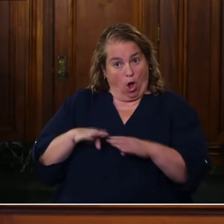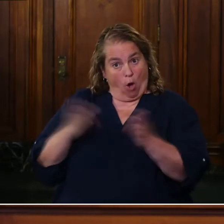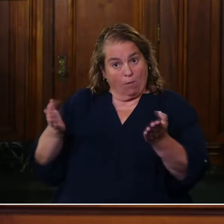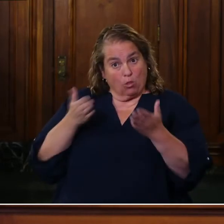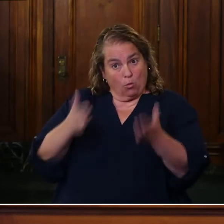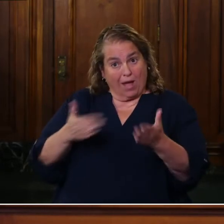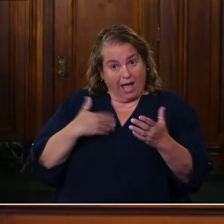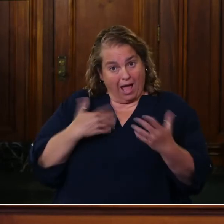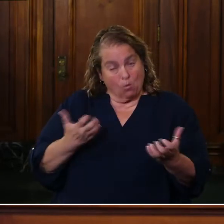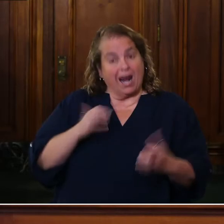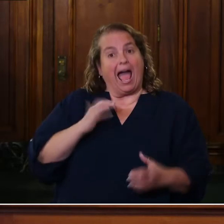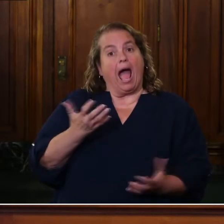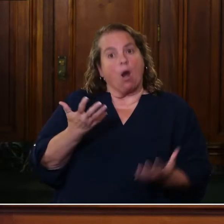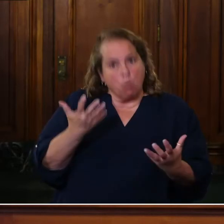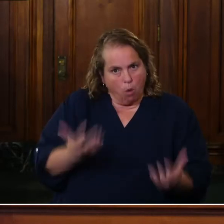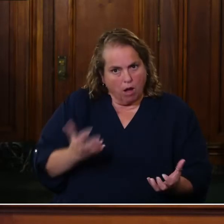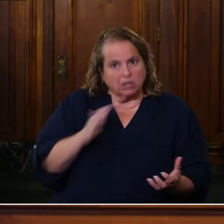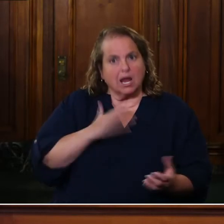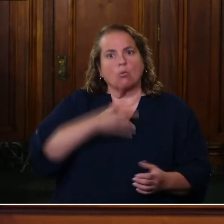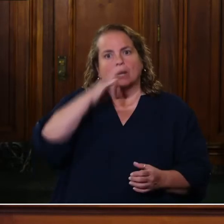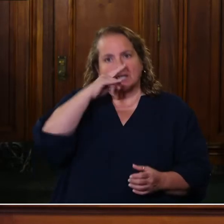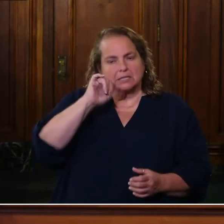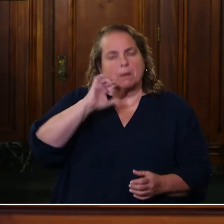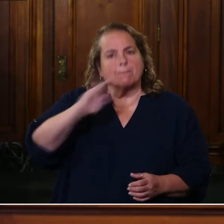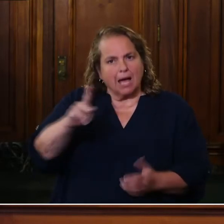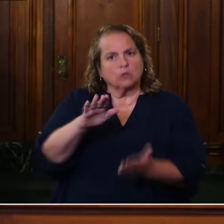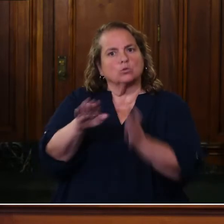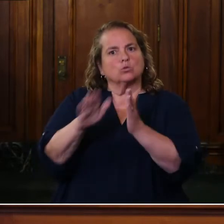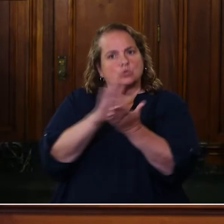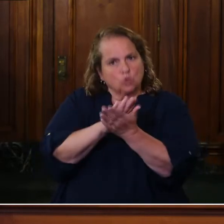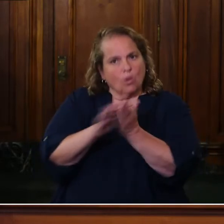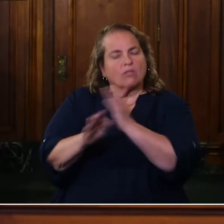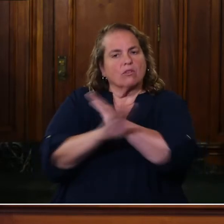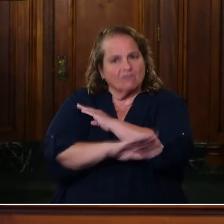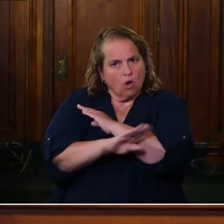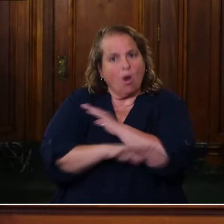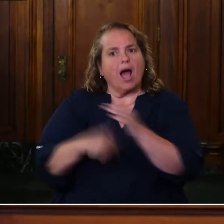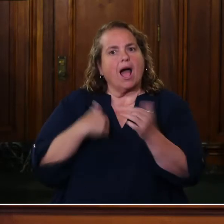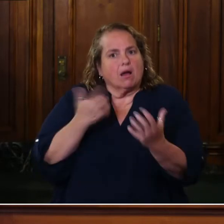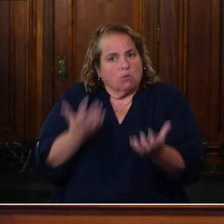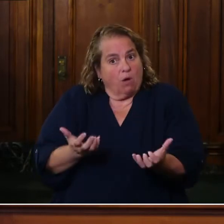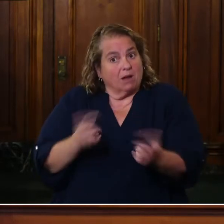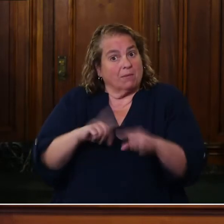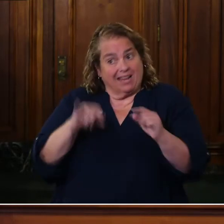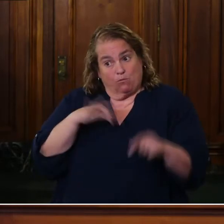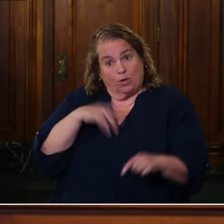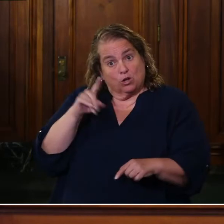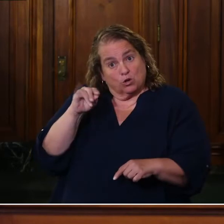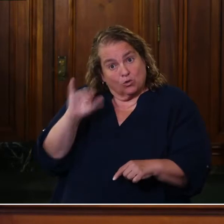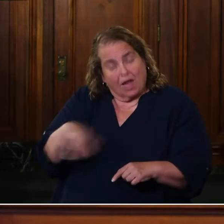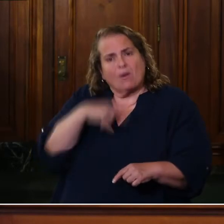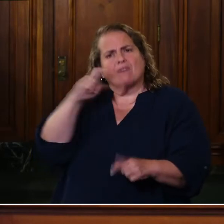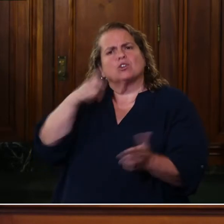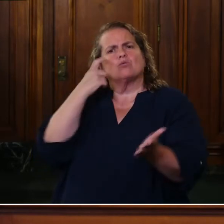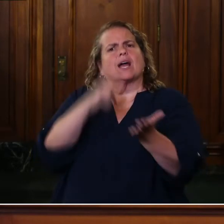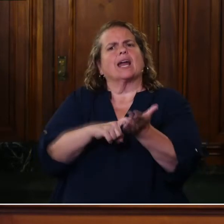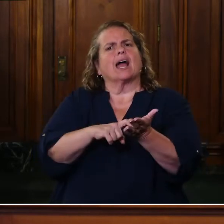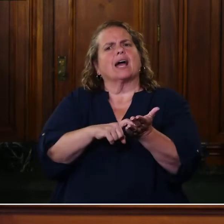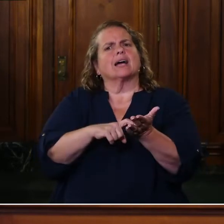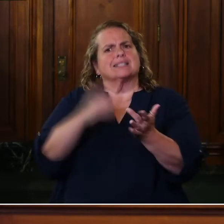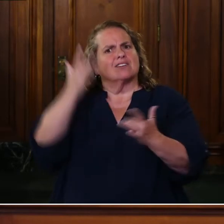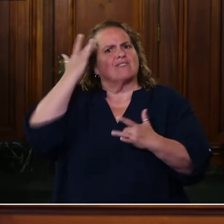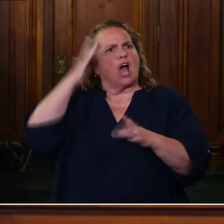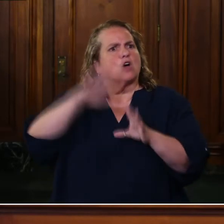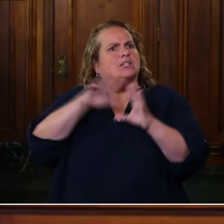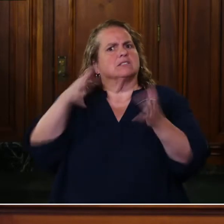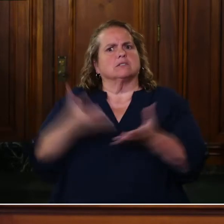want to, I want our kids back in school in the fall. But if we're going to do that, we have to recognize there's a pandemic out there and